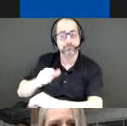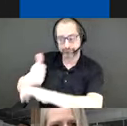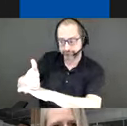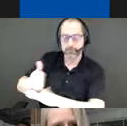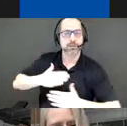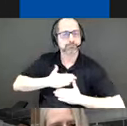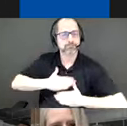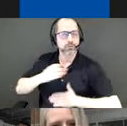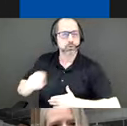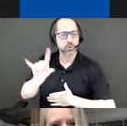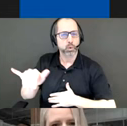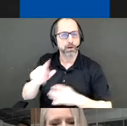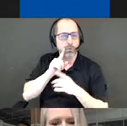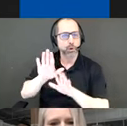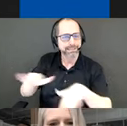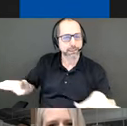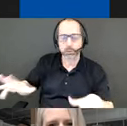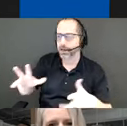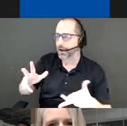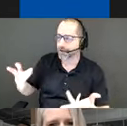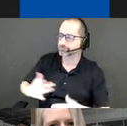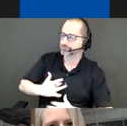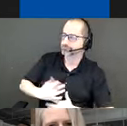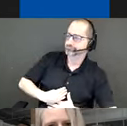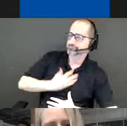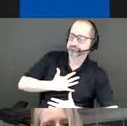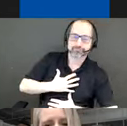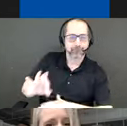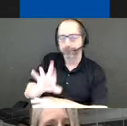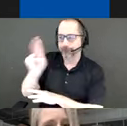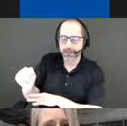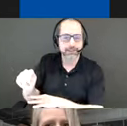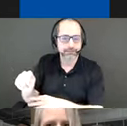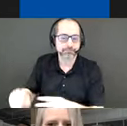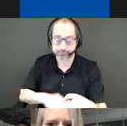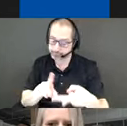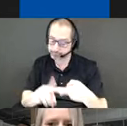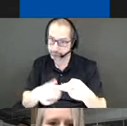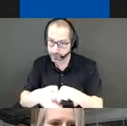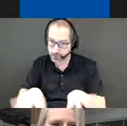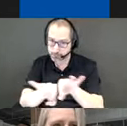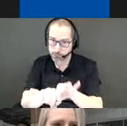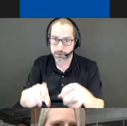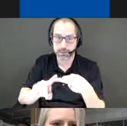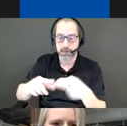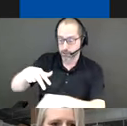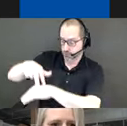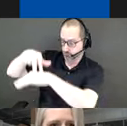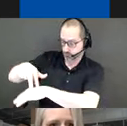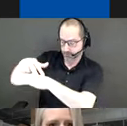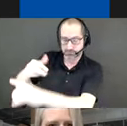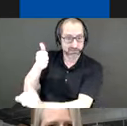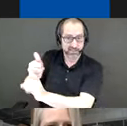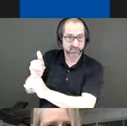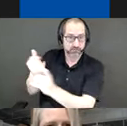a childlike sense of wonder with a strong visual presence legible at all scales. Number two, the boom lifts are self-supporting, can be utilized